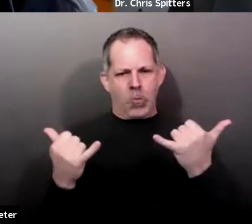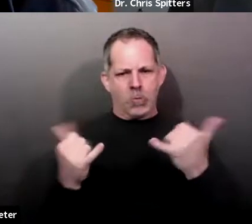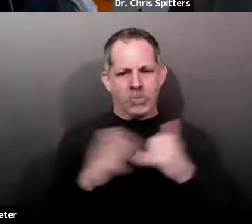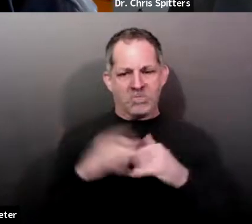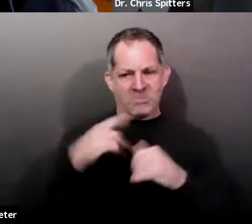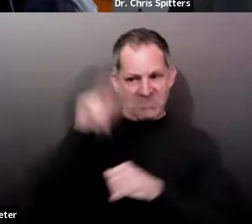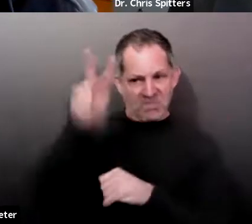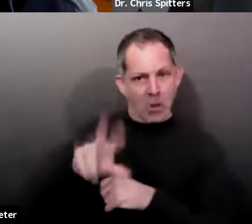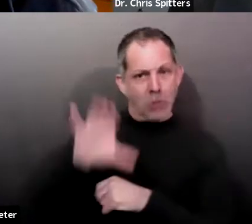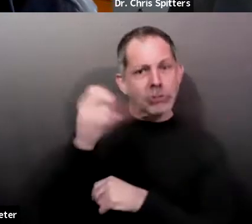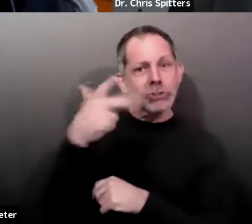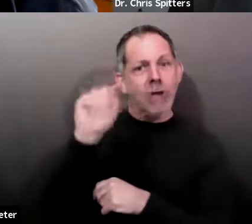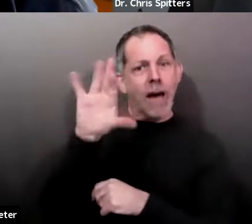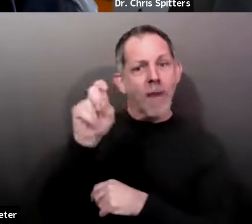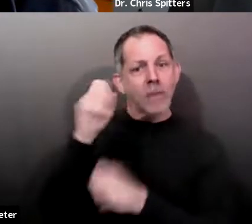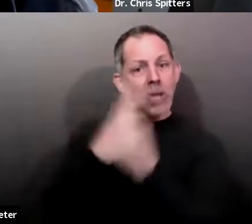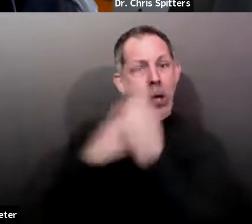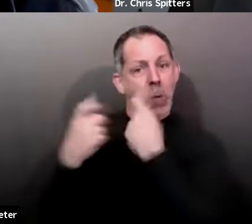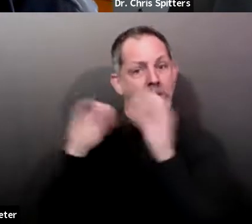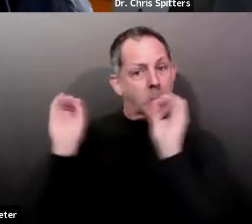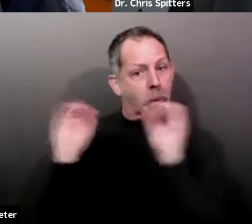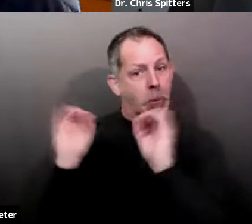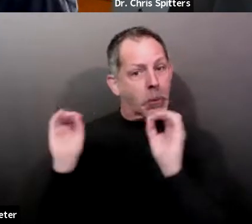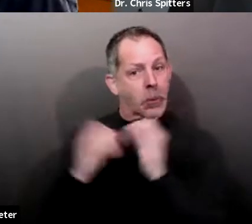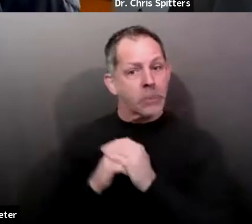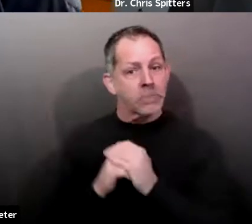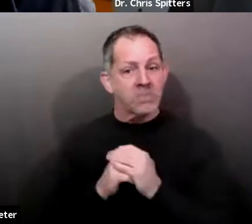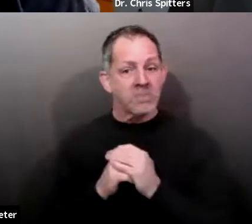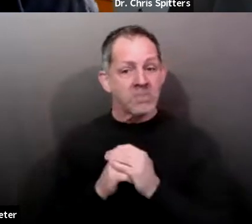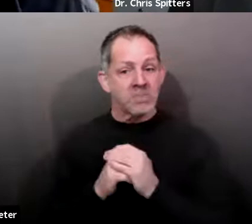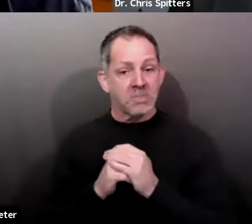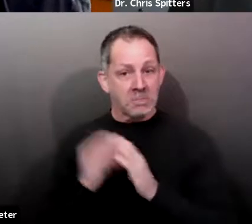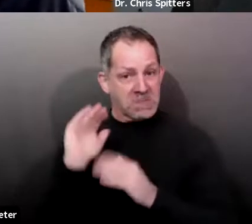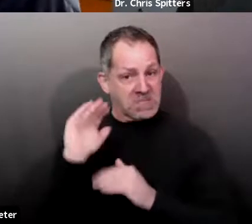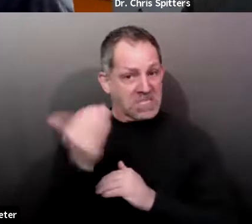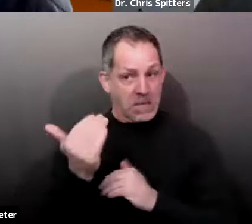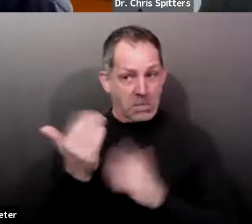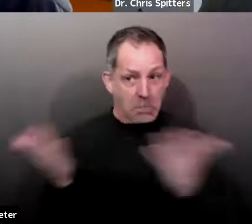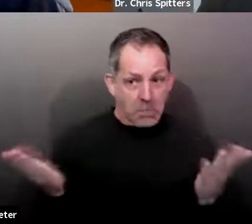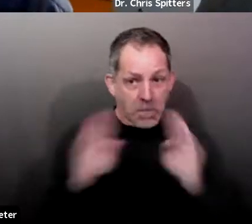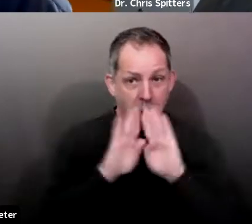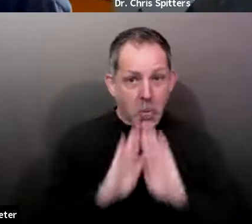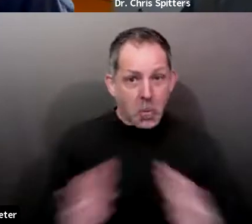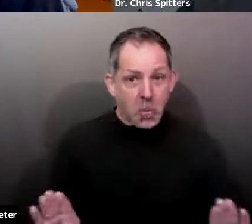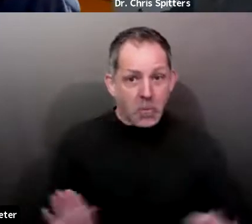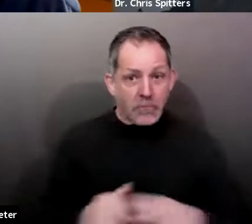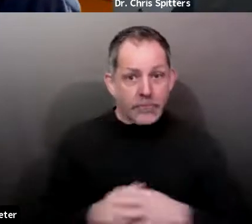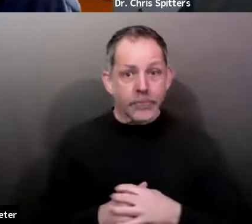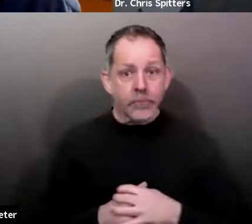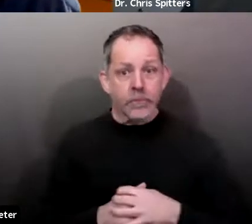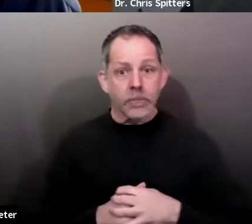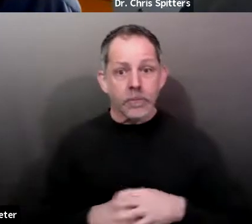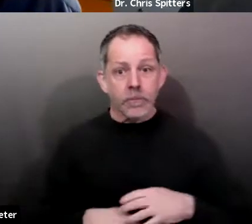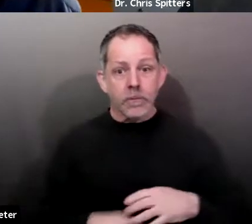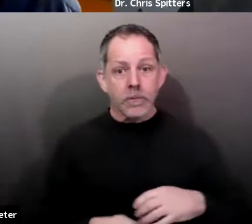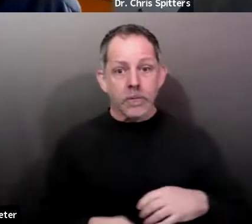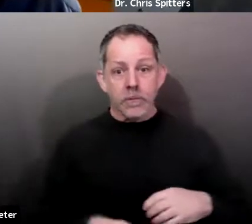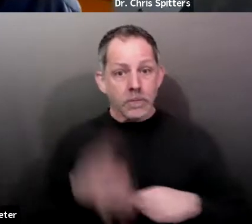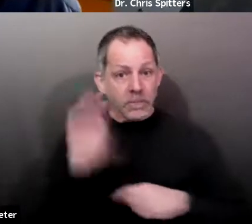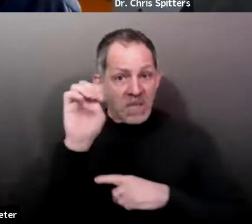questions for us, I will go through them one at a time. Any questions today?